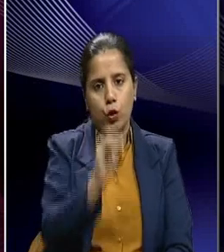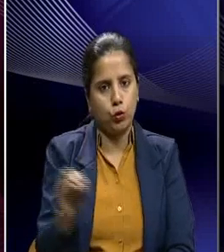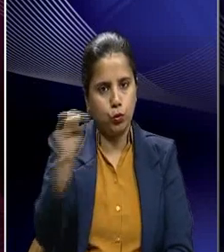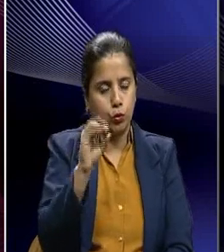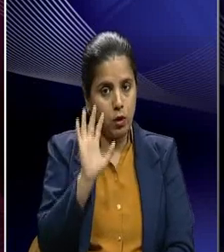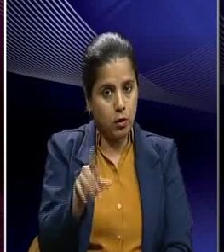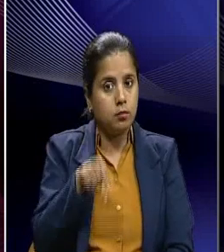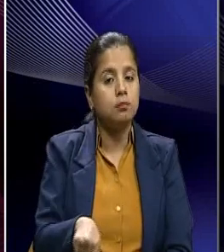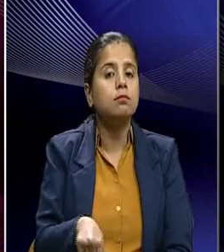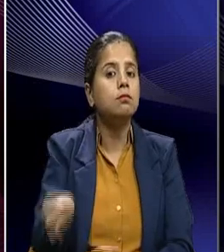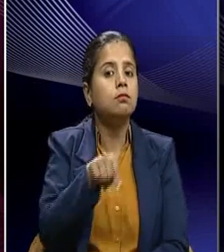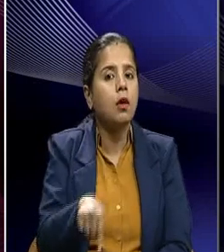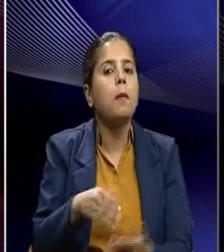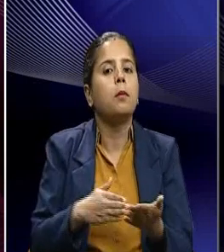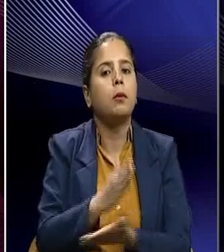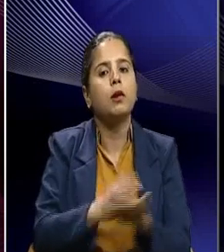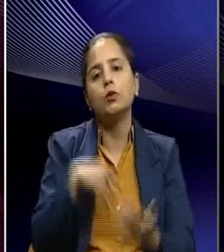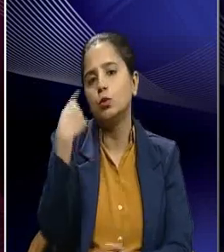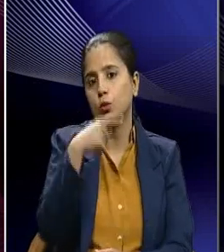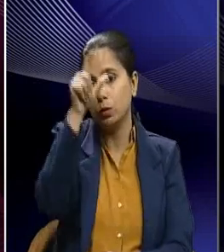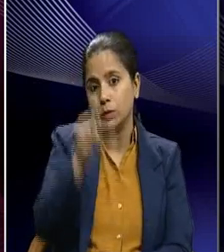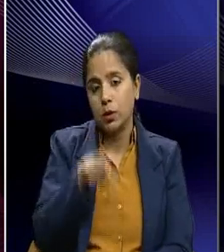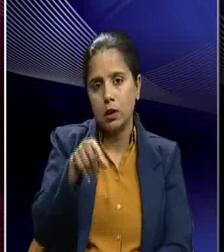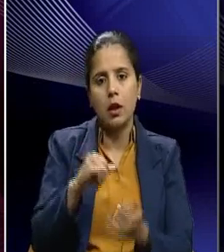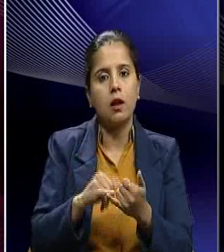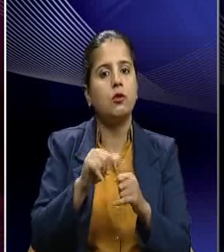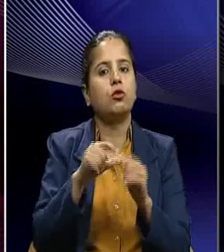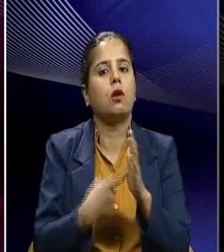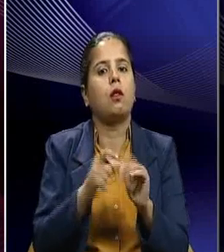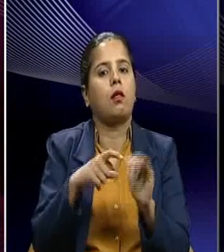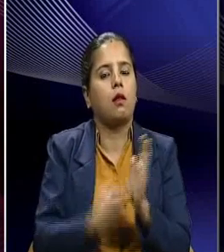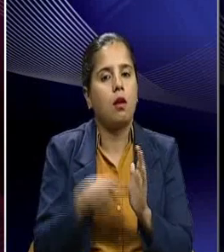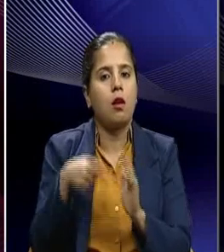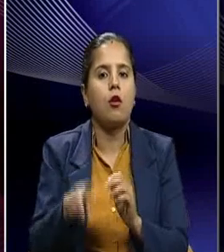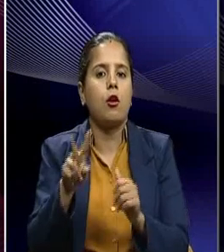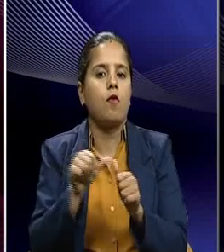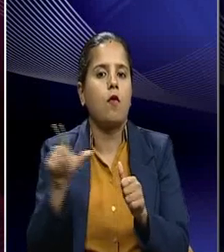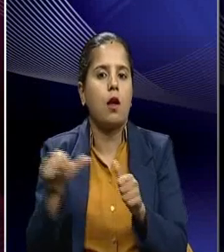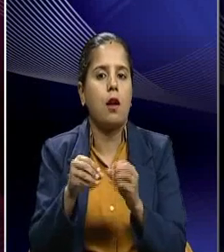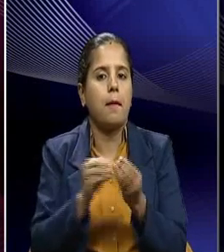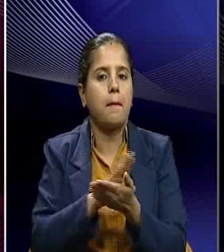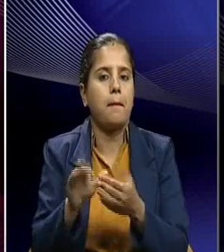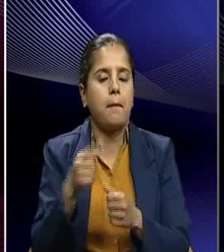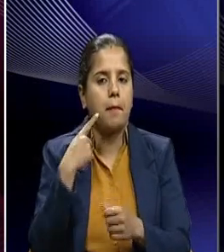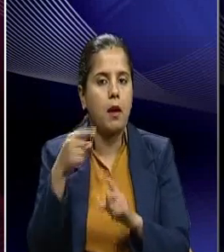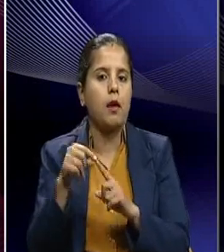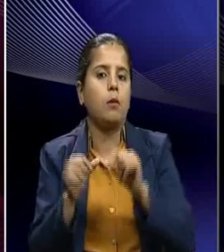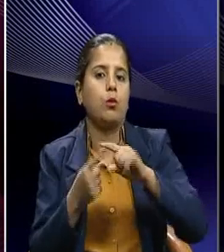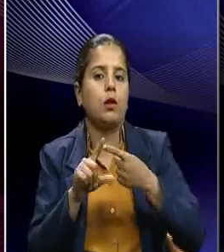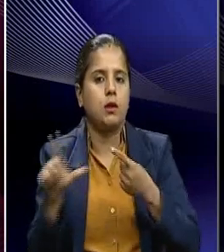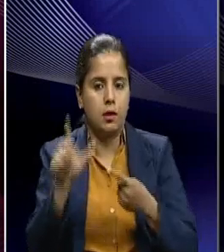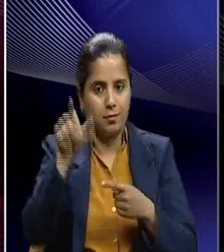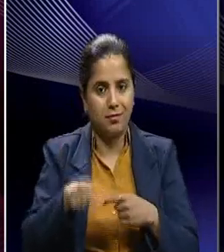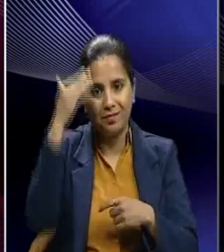to celebrate the birth anniversary of Sardarwal Bhai Patel. And in the earlier lecture we talked about